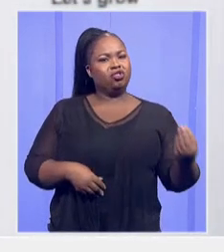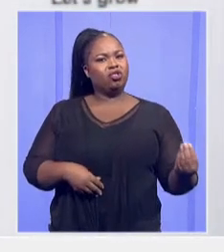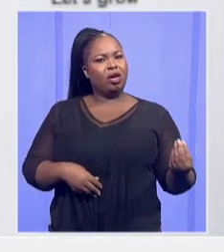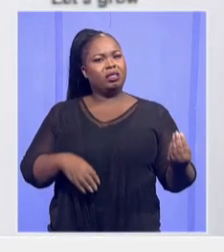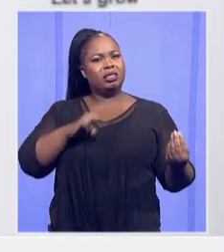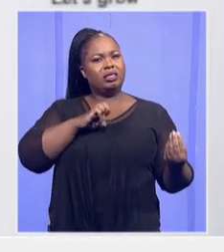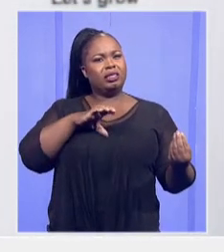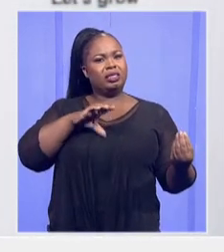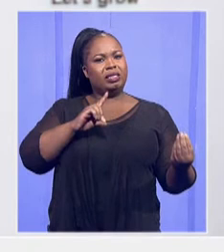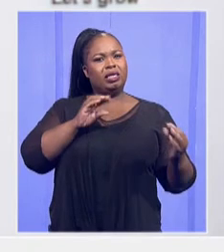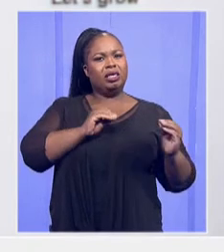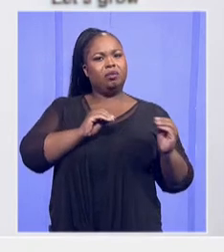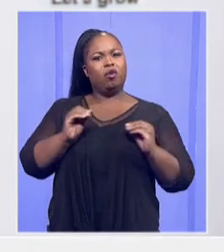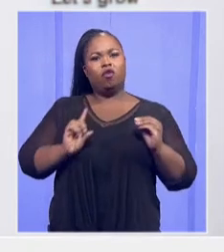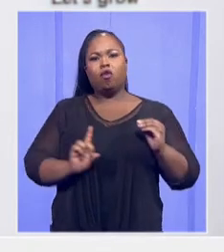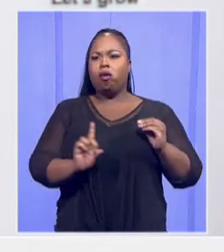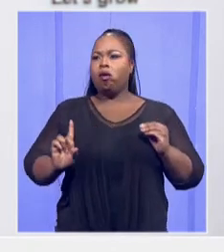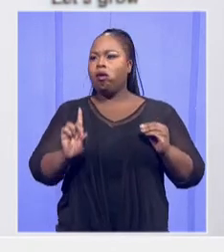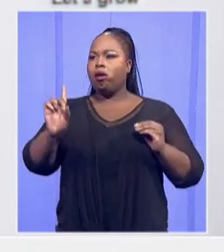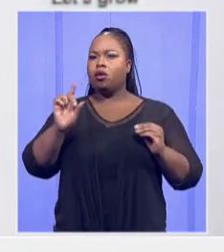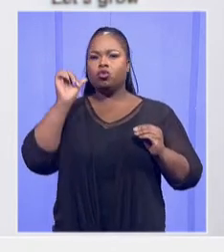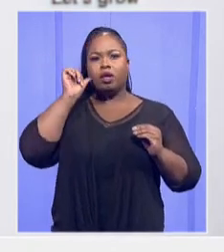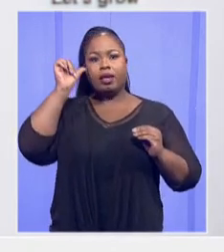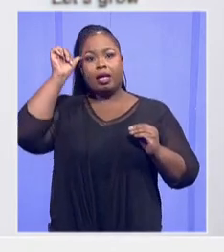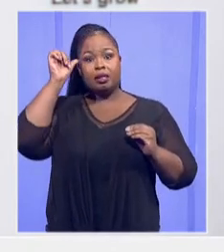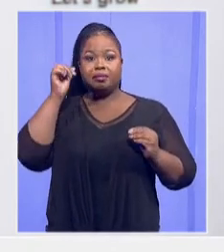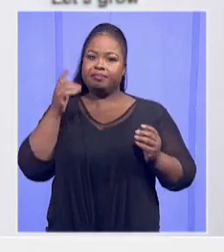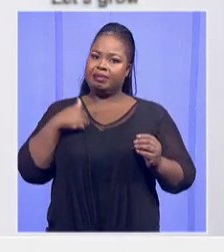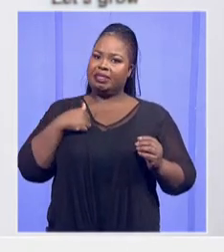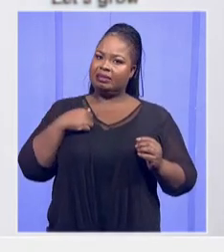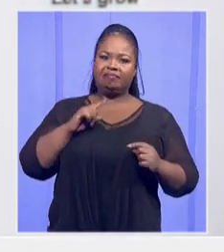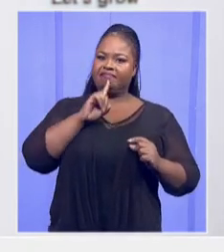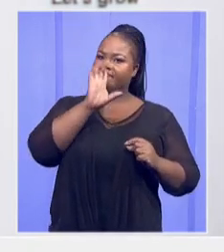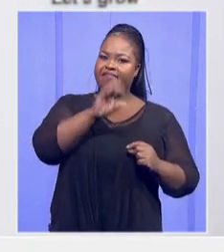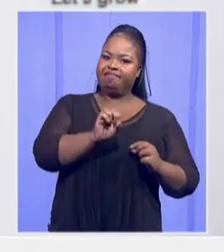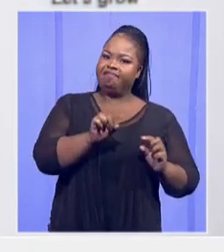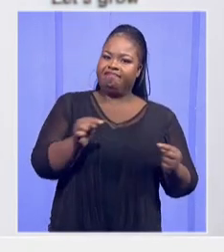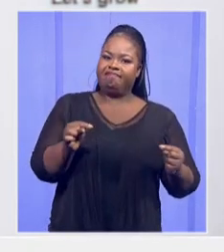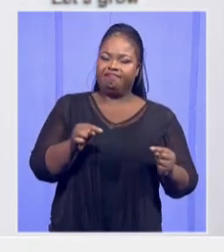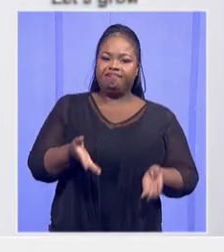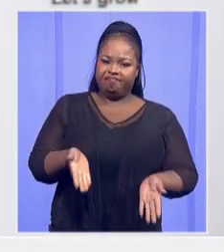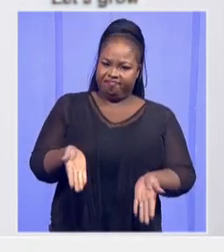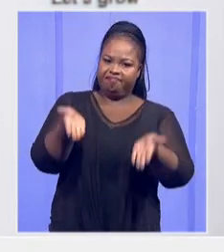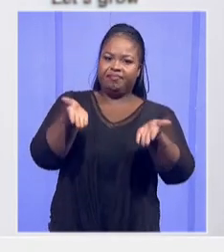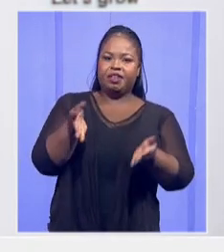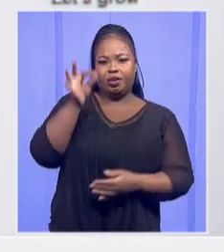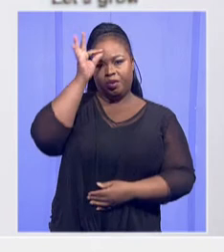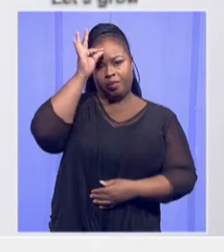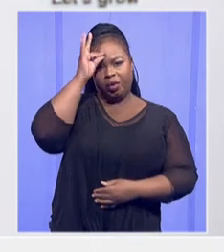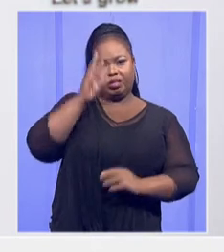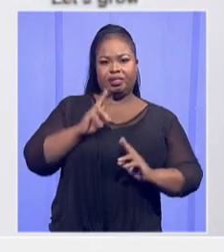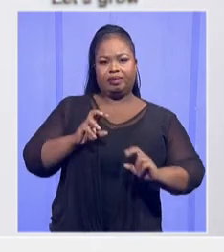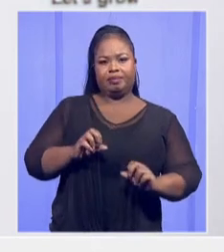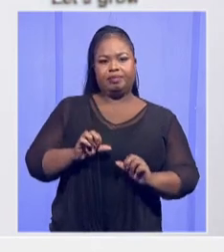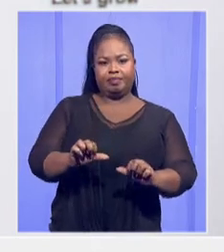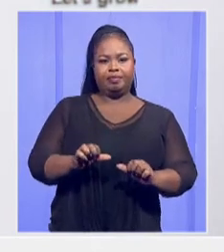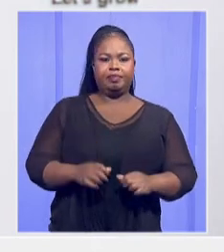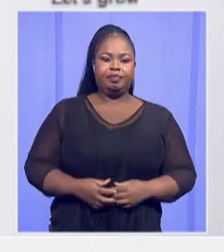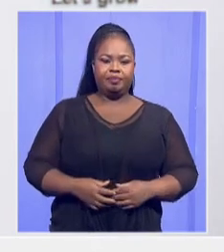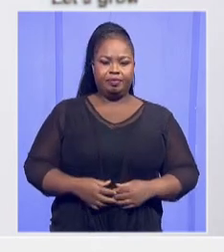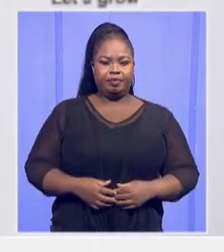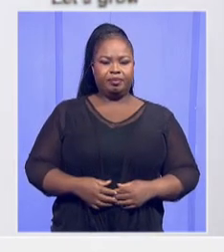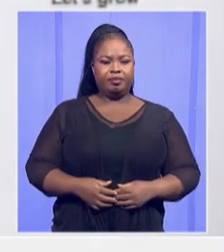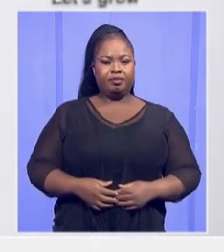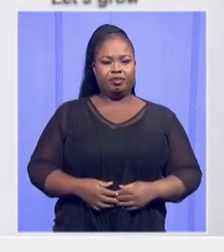the senior part? But I think this matters for police. So we want to ask these questions. We don't want to absolve